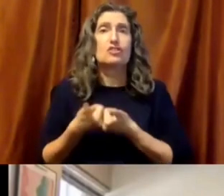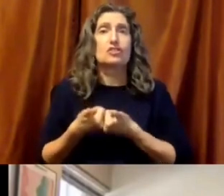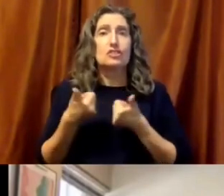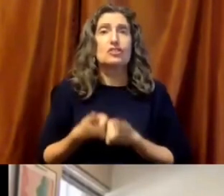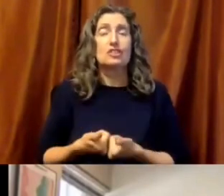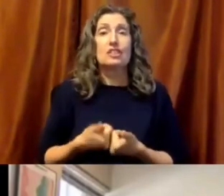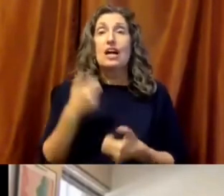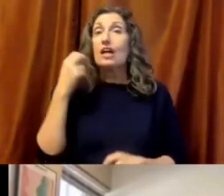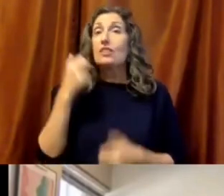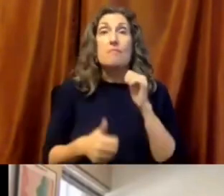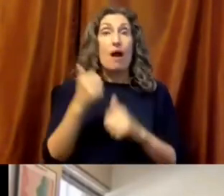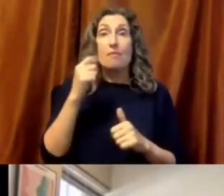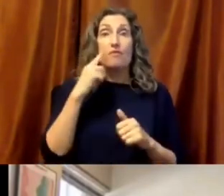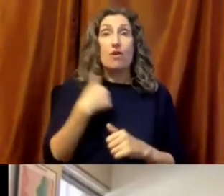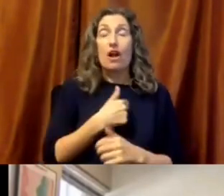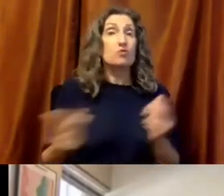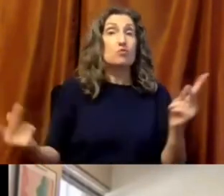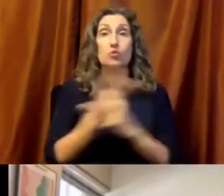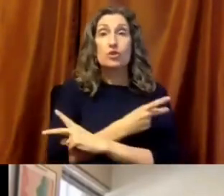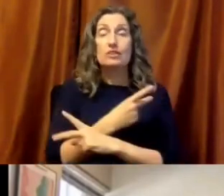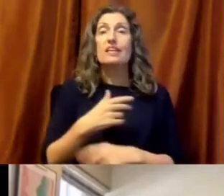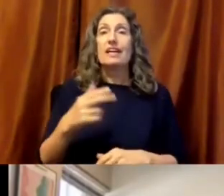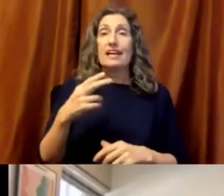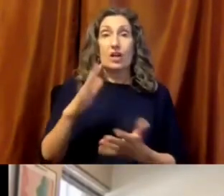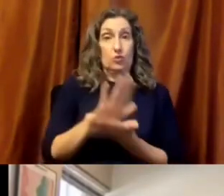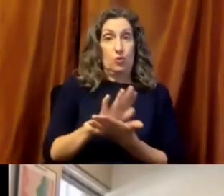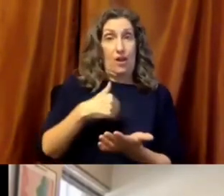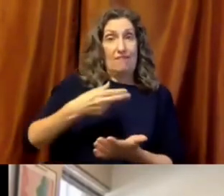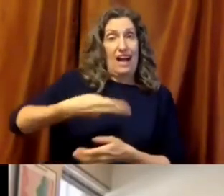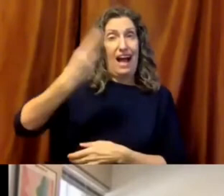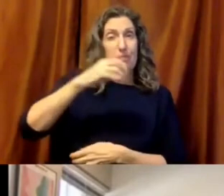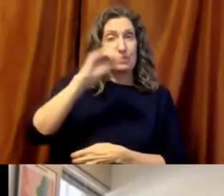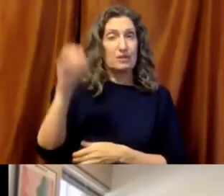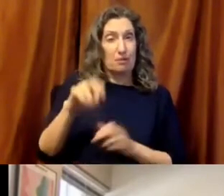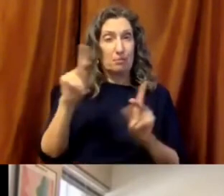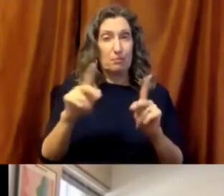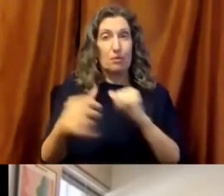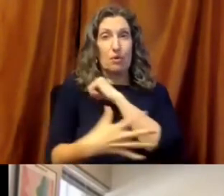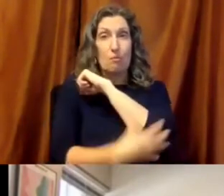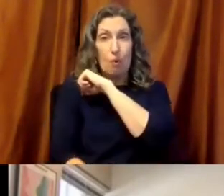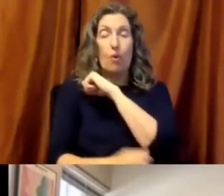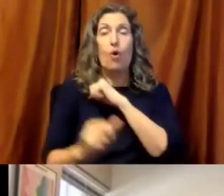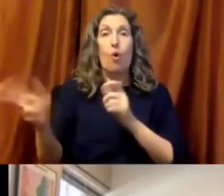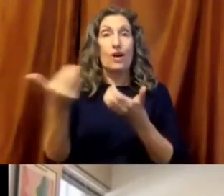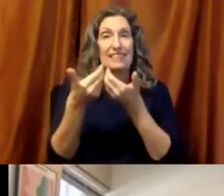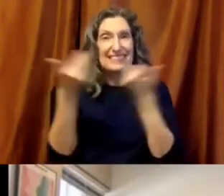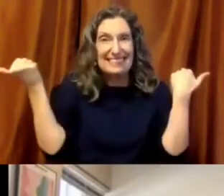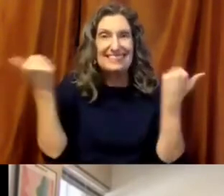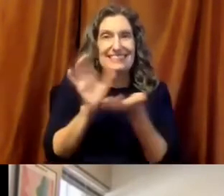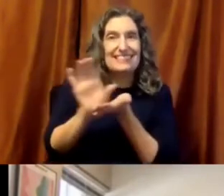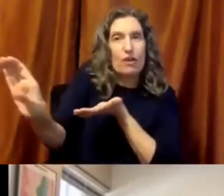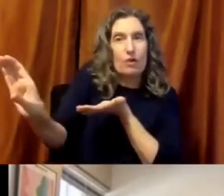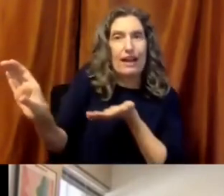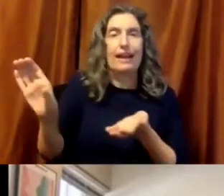Where we fall down is the growing number of schools that are high poverty, concentrated, high